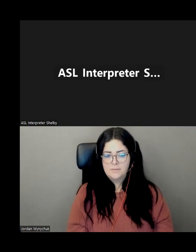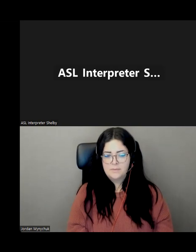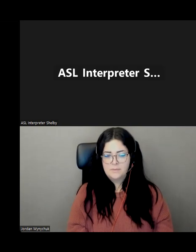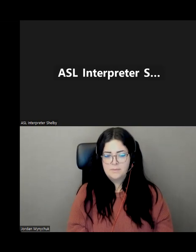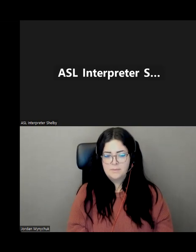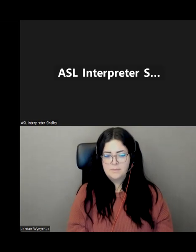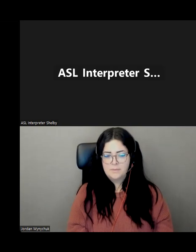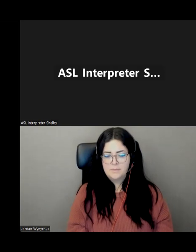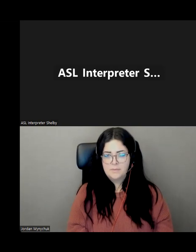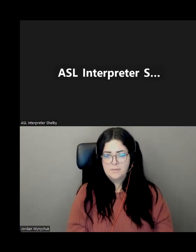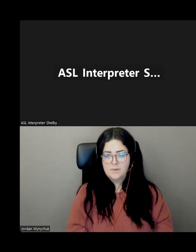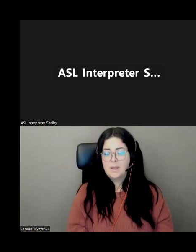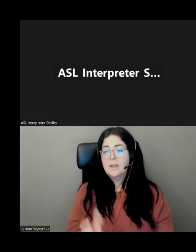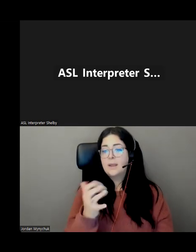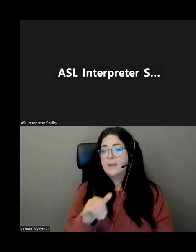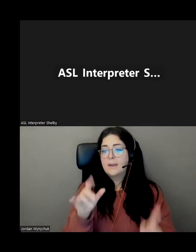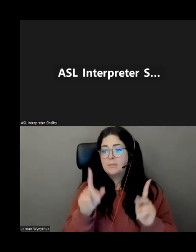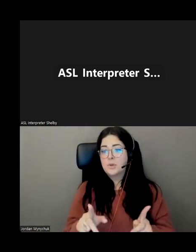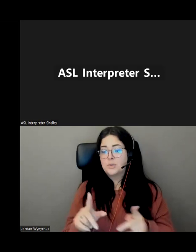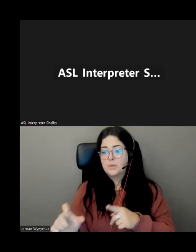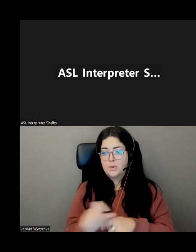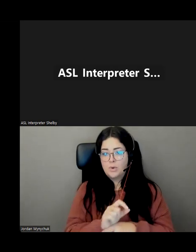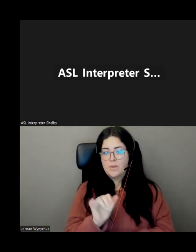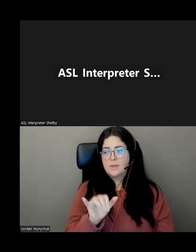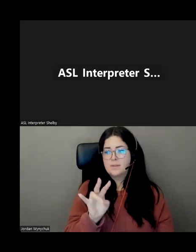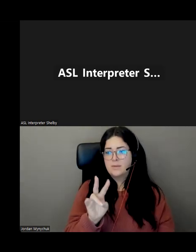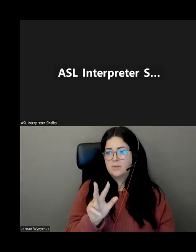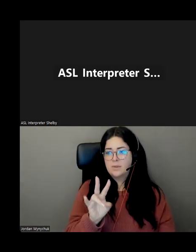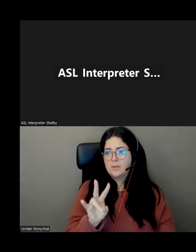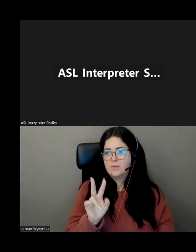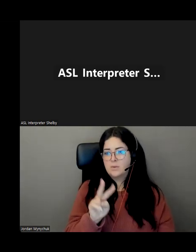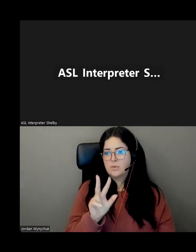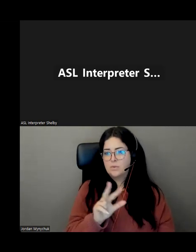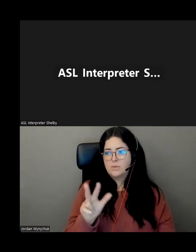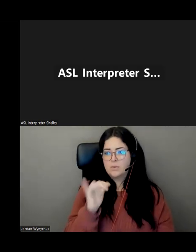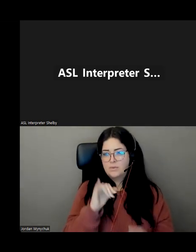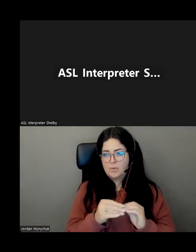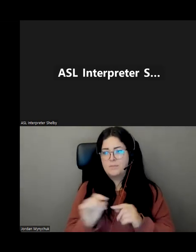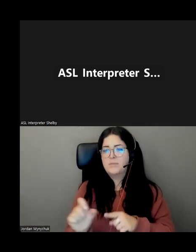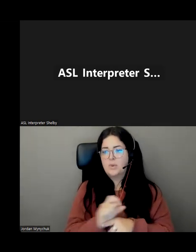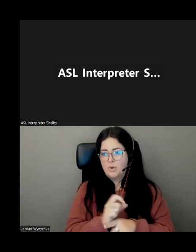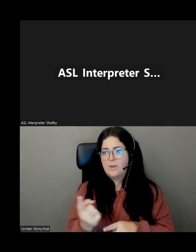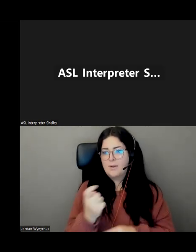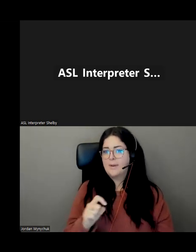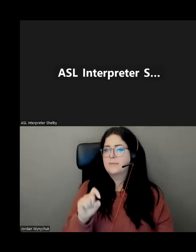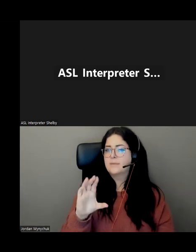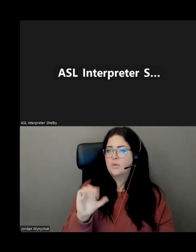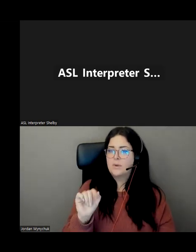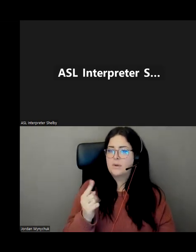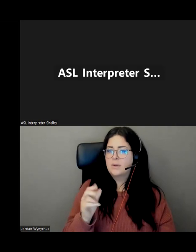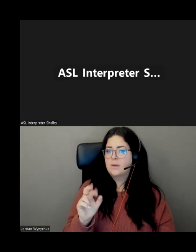get a hold of me reach out to me um you know the 737-2333 number you can certainly call that and ask to speak with myself